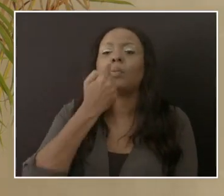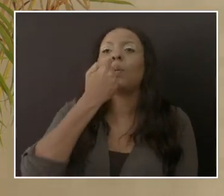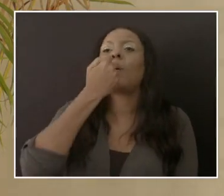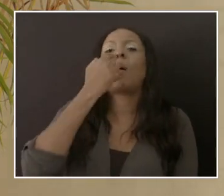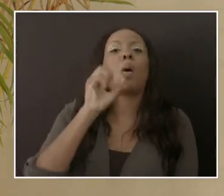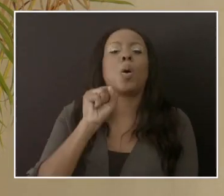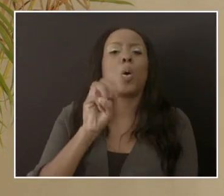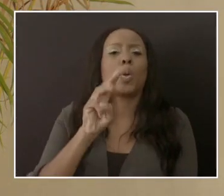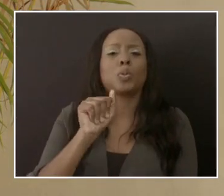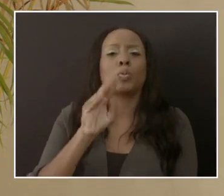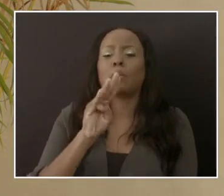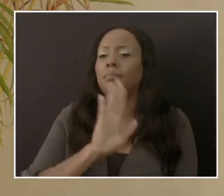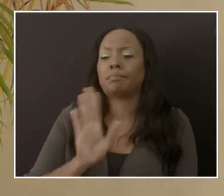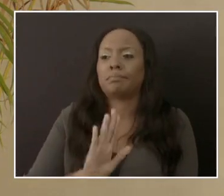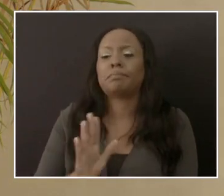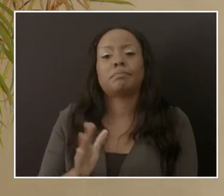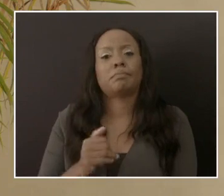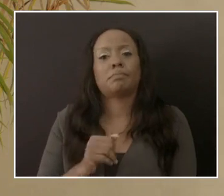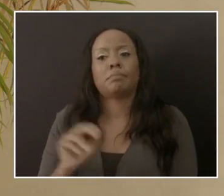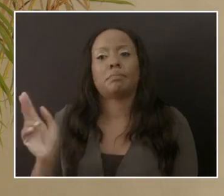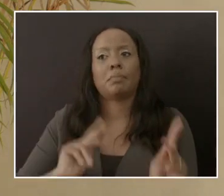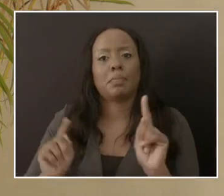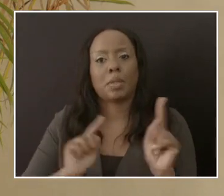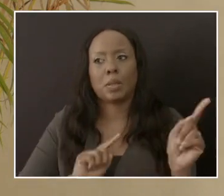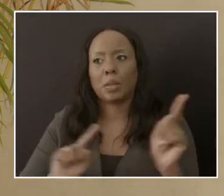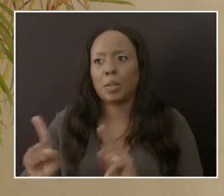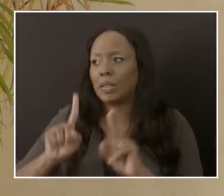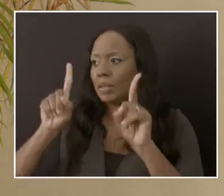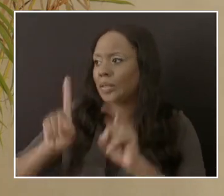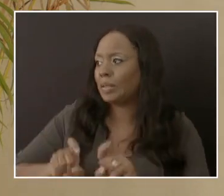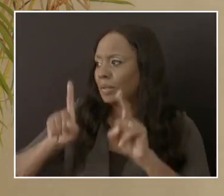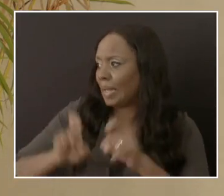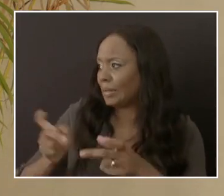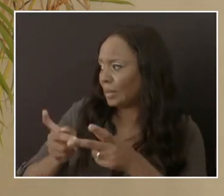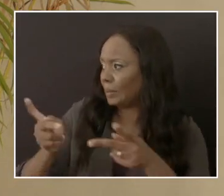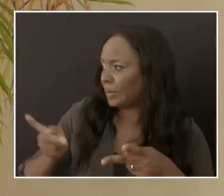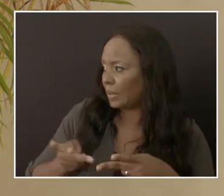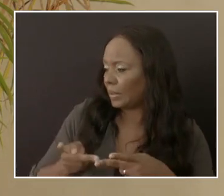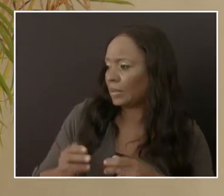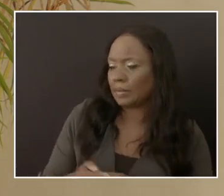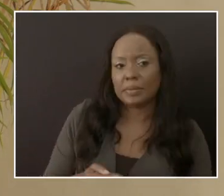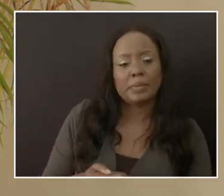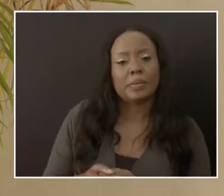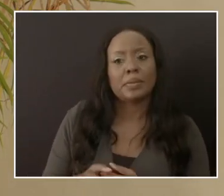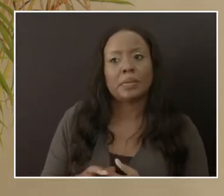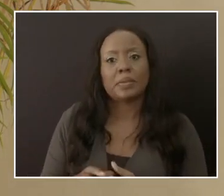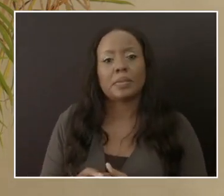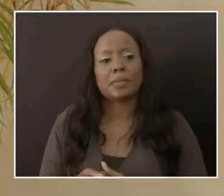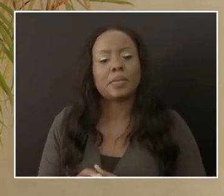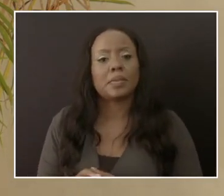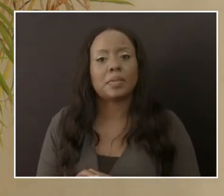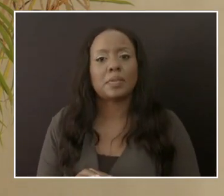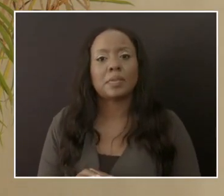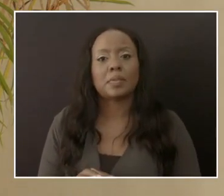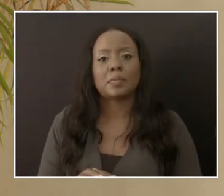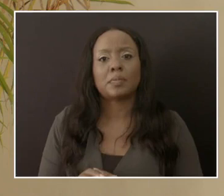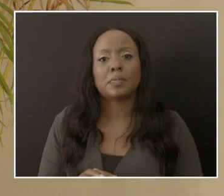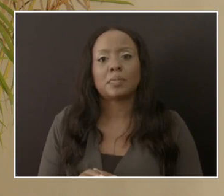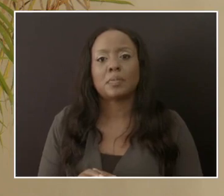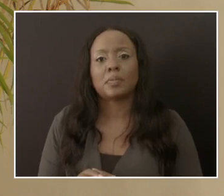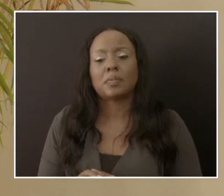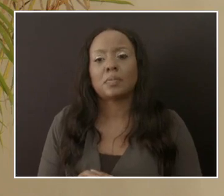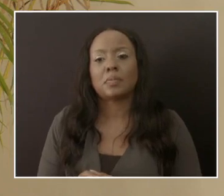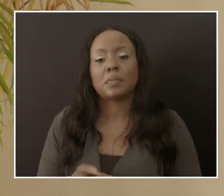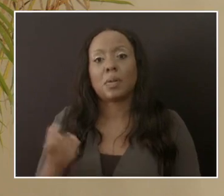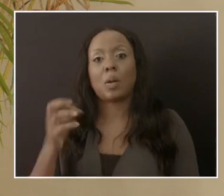public testing sites. So for example, they would utilize the gymnasium testing site. They would also utilize the Queen's